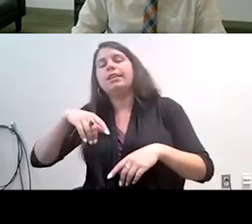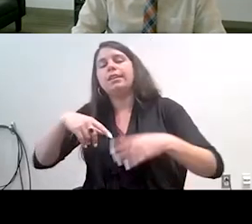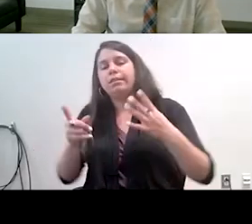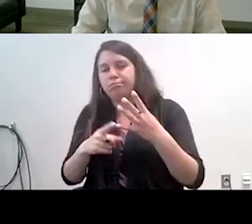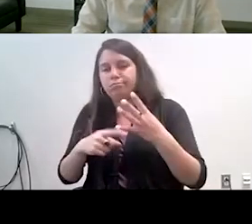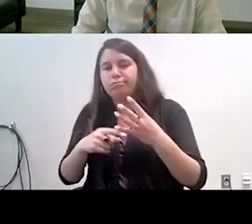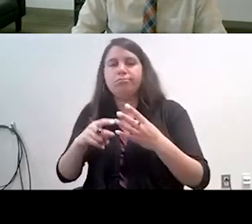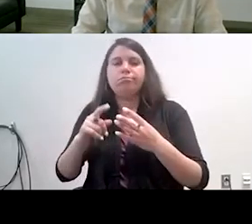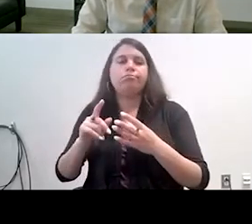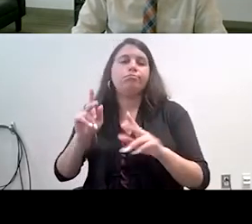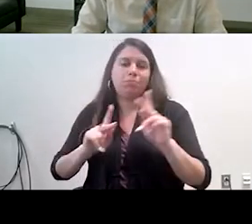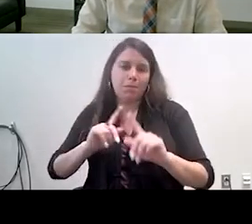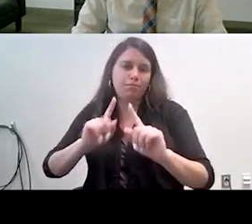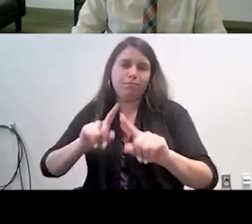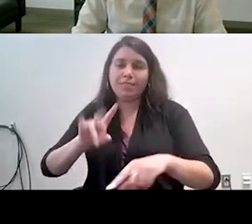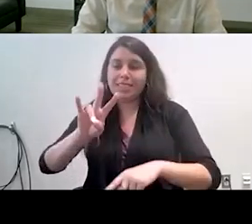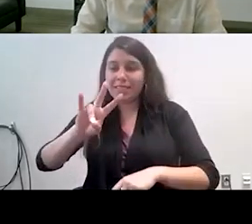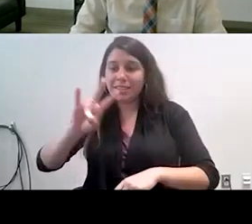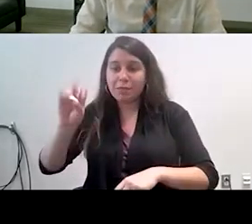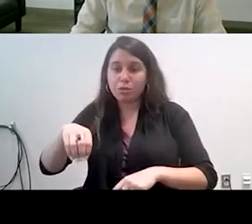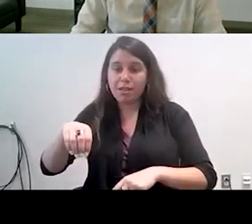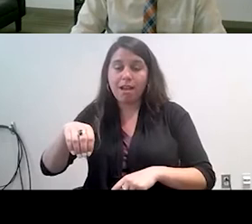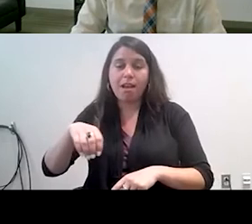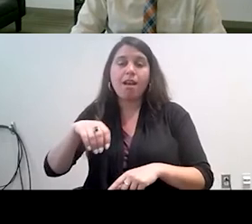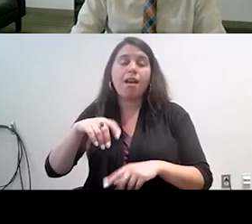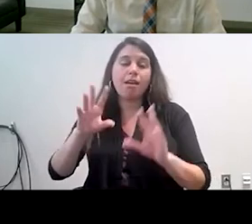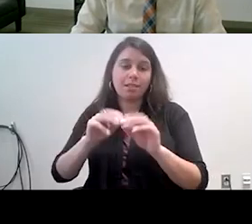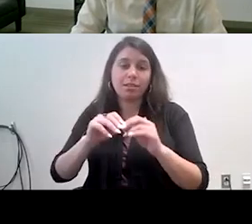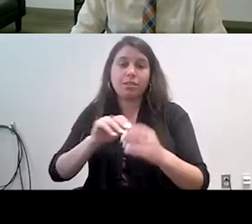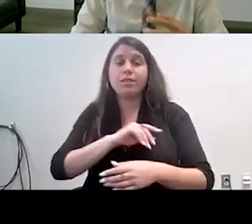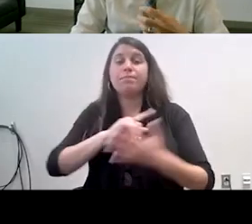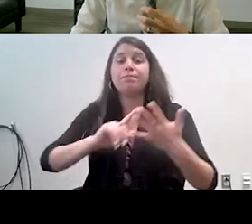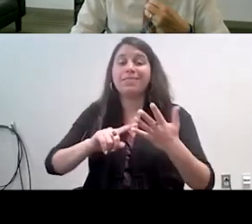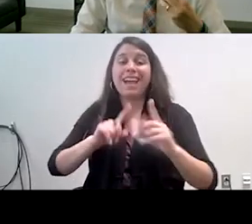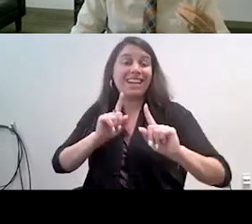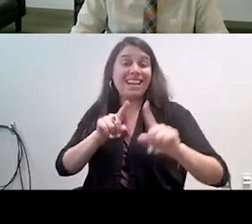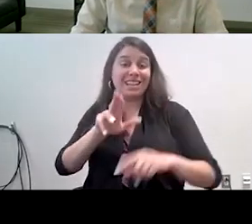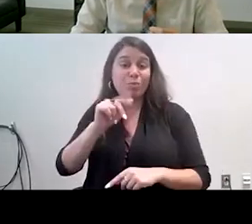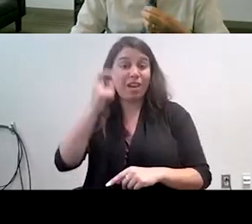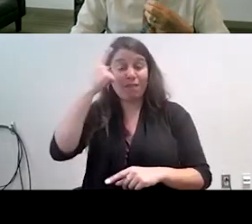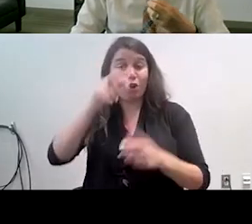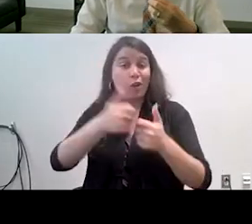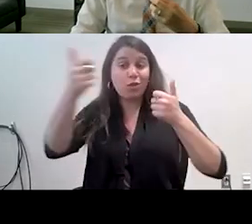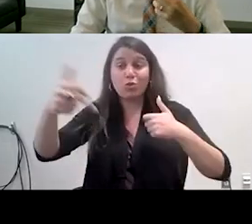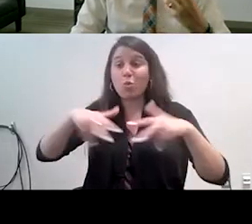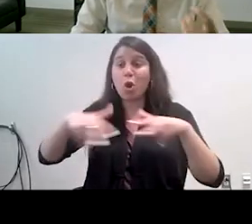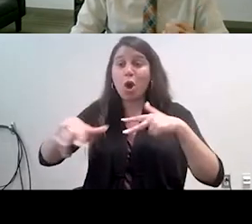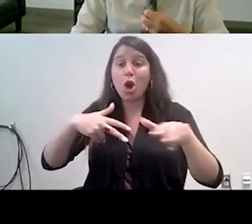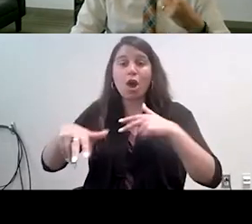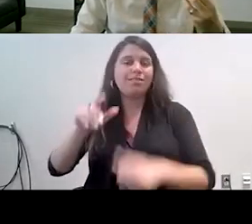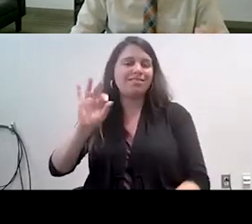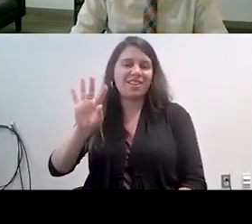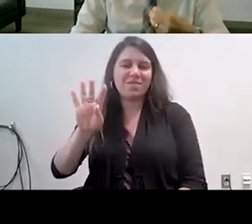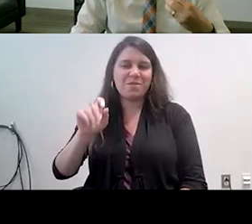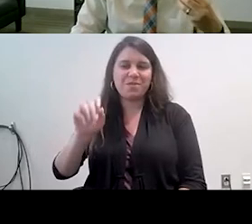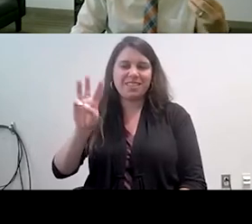and the attendance rate of the virtual walks was 94.6 percent so it was this clear sort of wanting